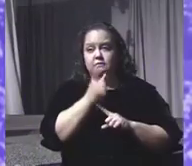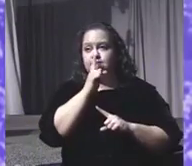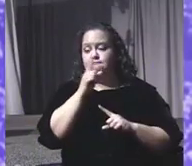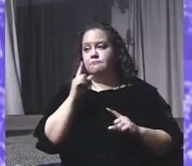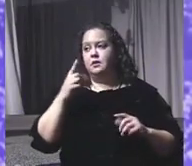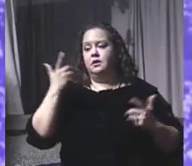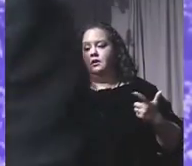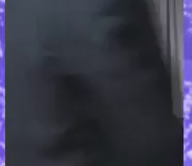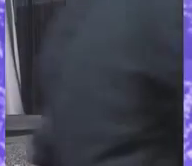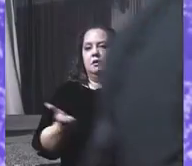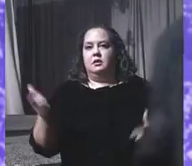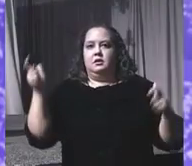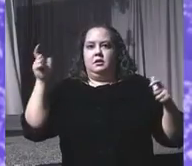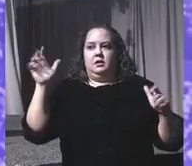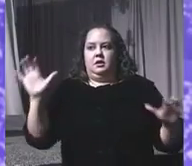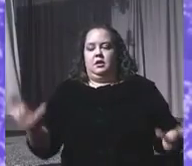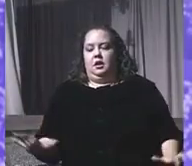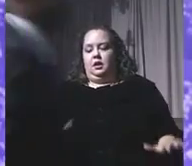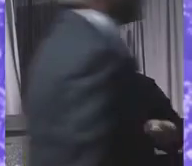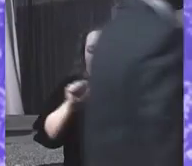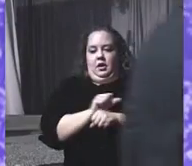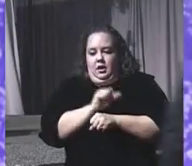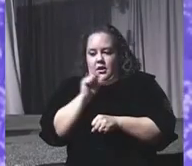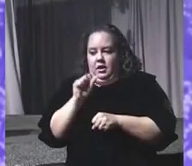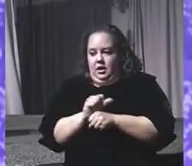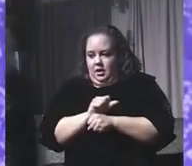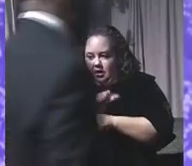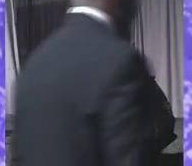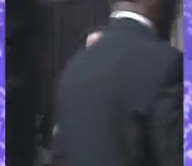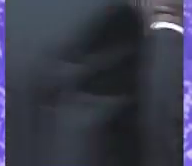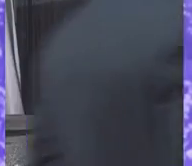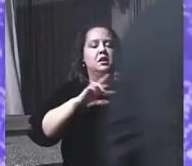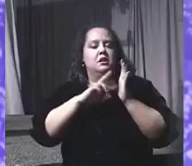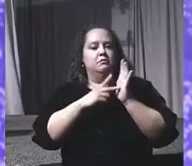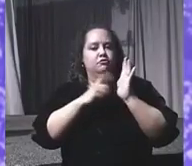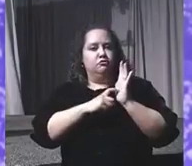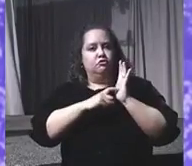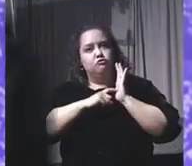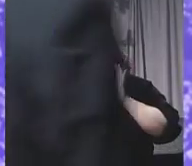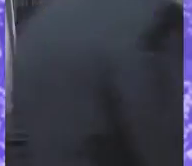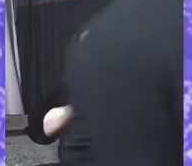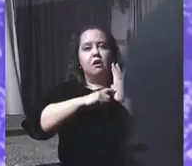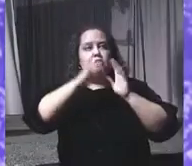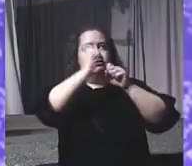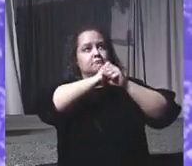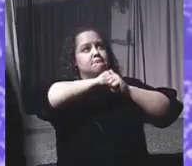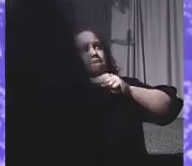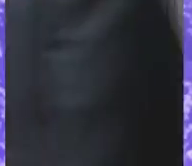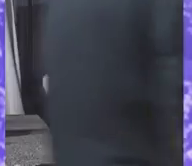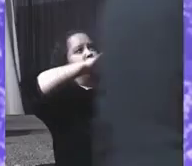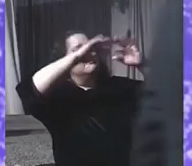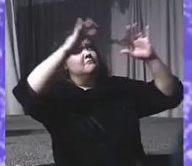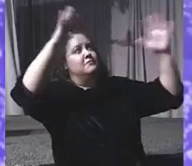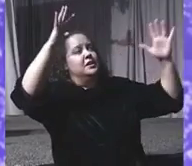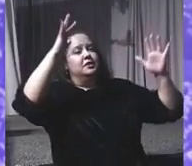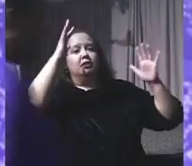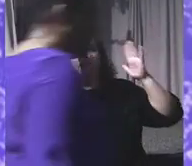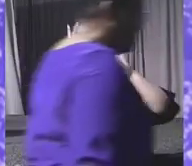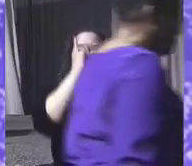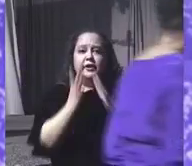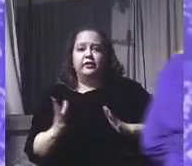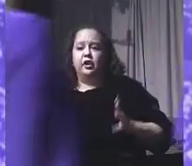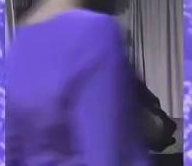endeavor, and a grand endeavor necessitates visionary leadership with courage and a willingness